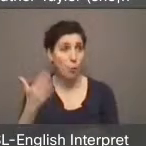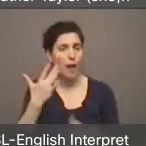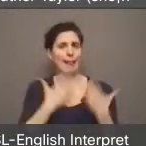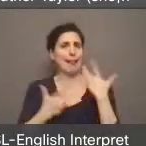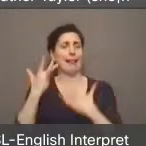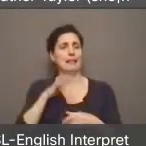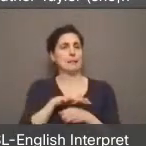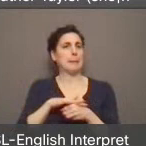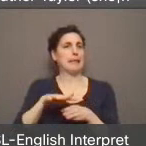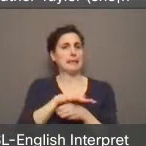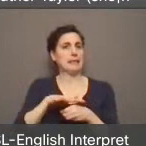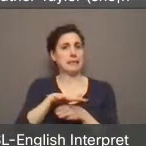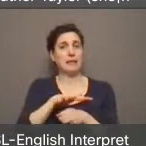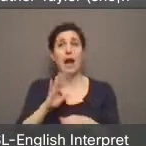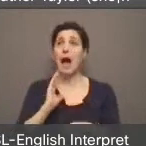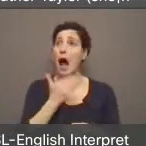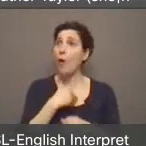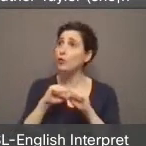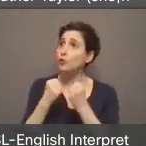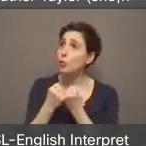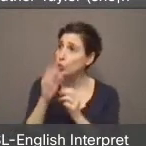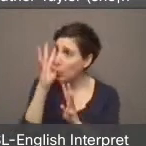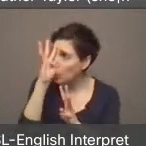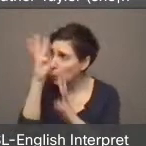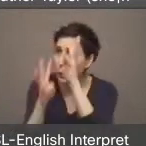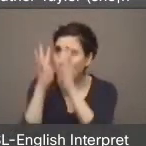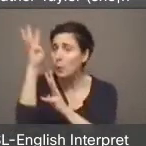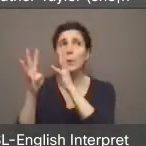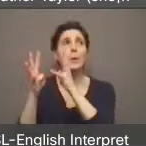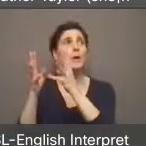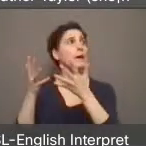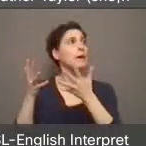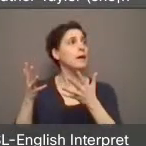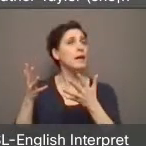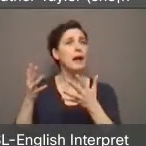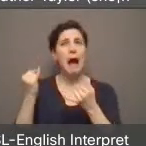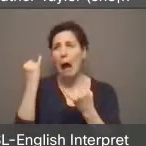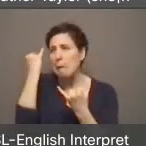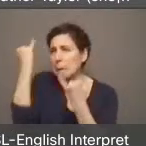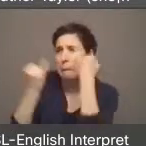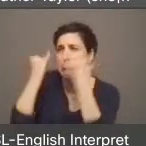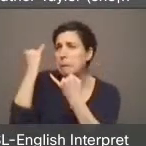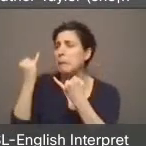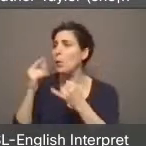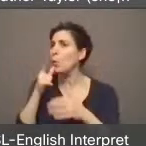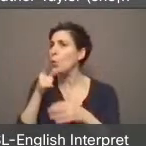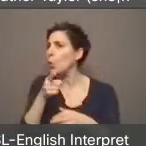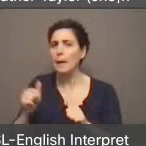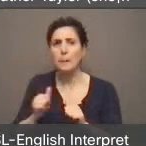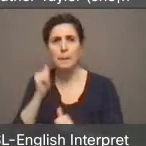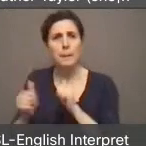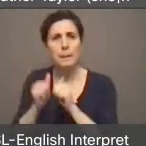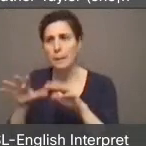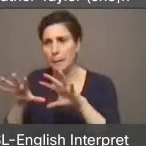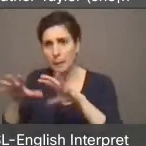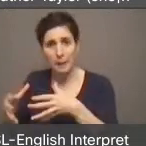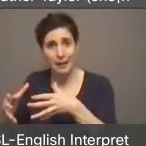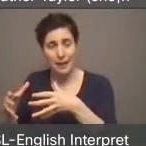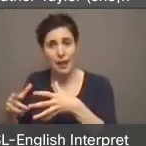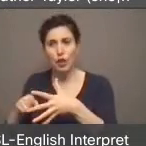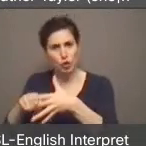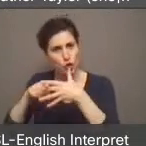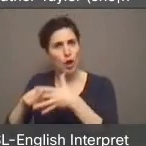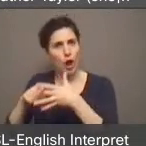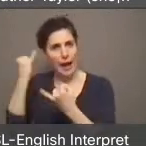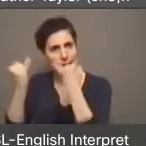in terms of social innovation or innovation or all these incubators and ventures is to, to percolate and start an idea.